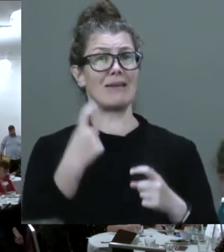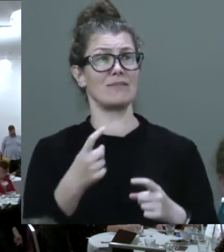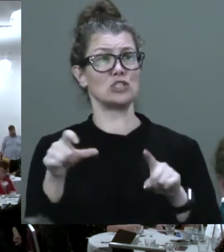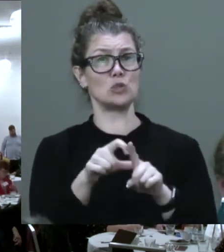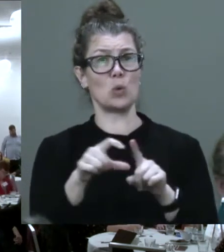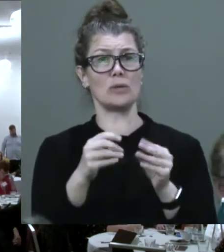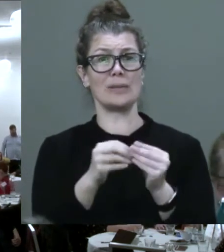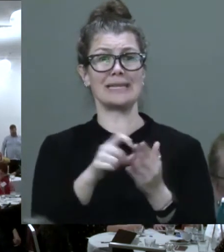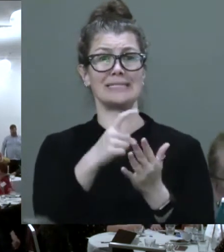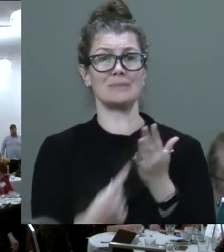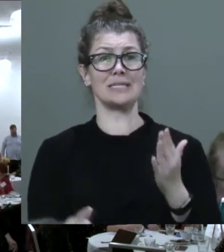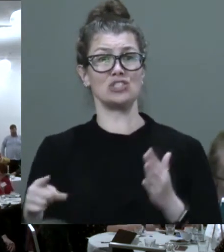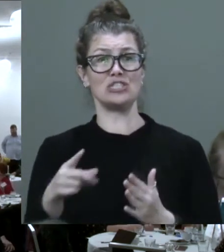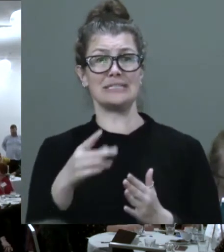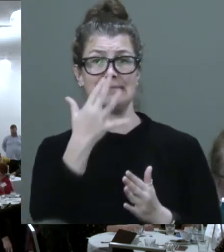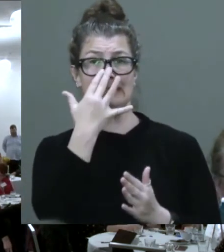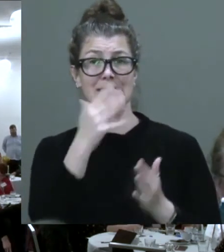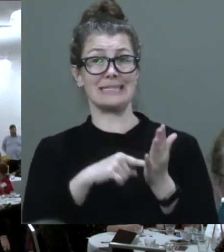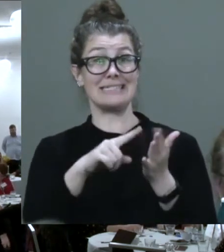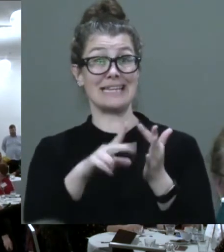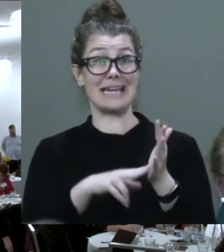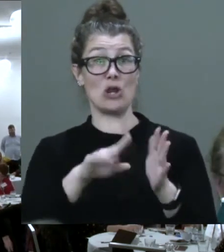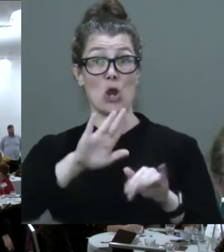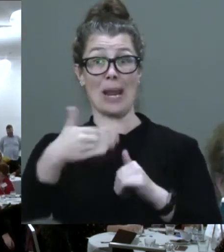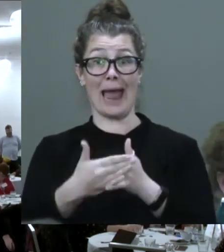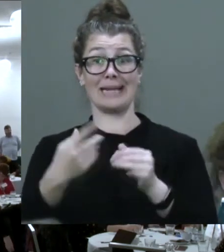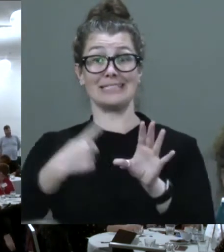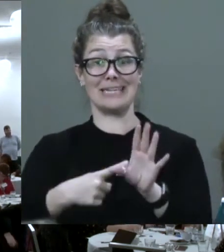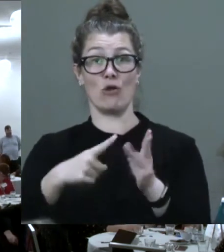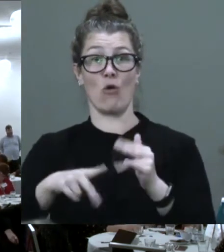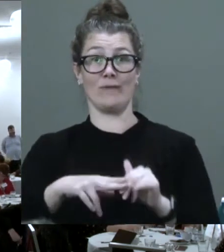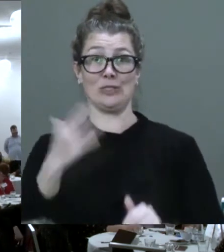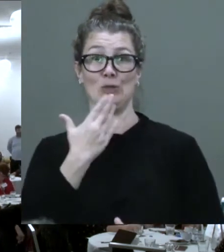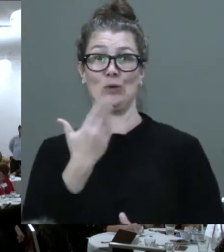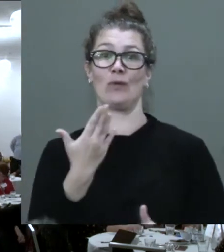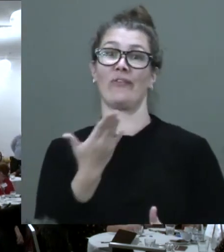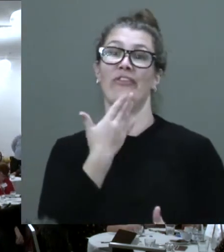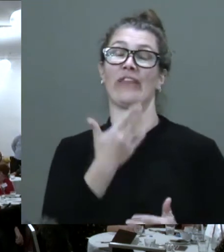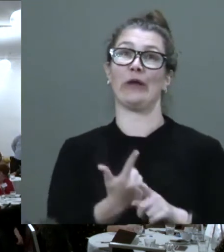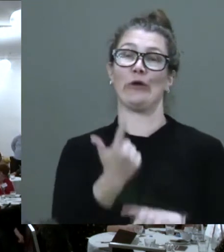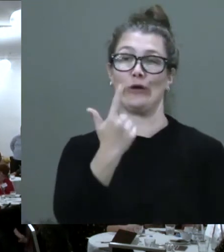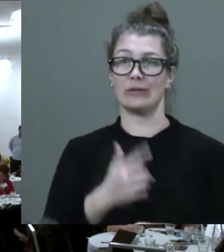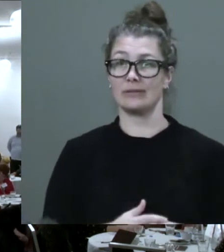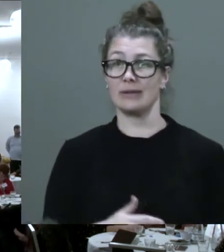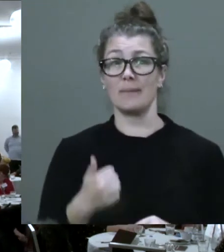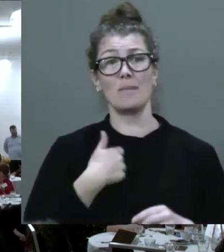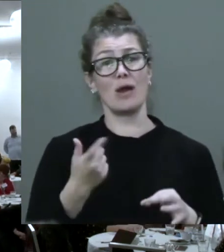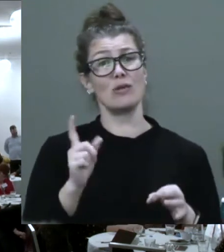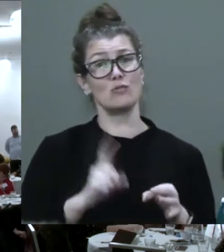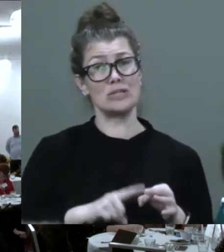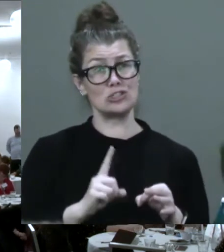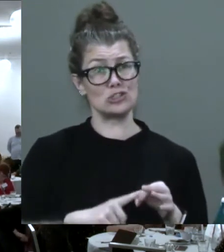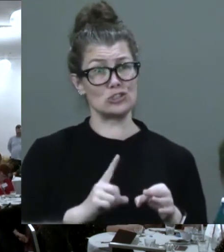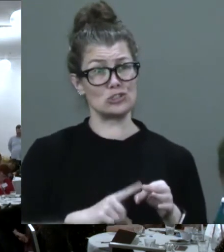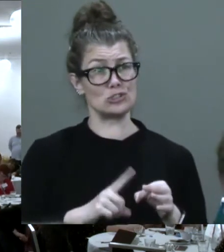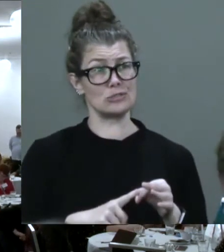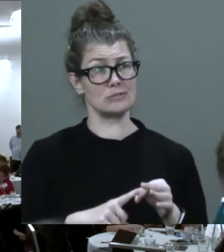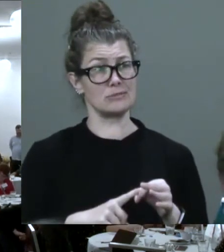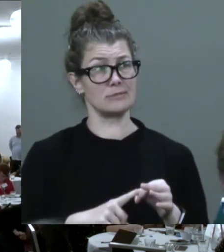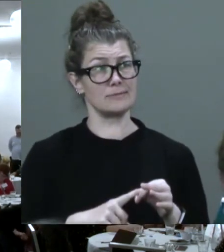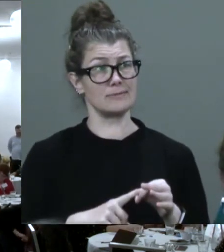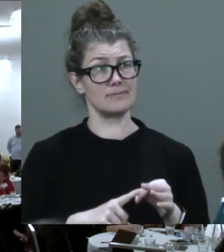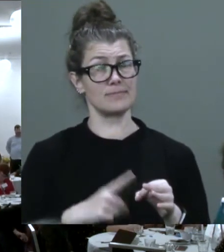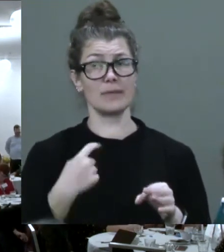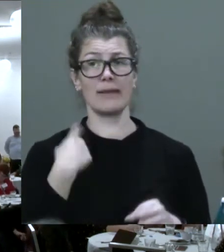last year at, thank God, school. My question is just wondering, I've heard